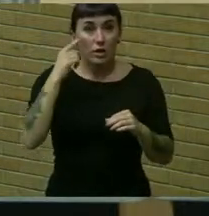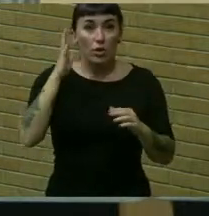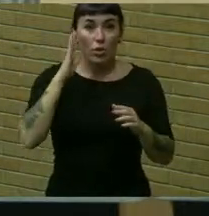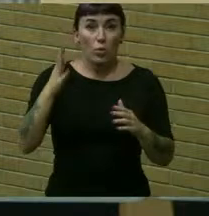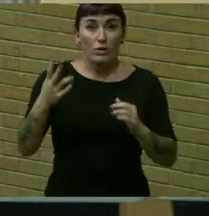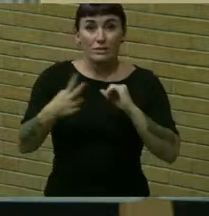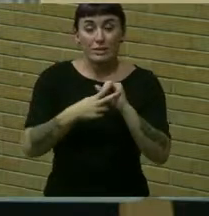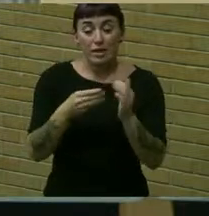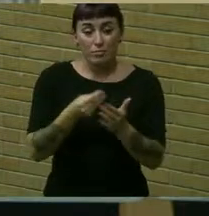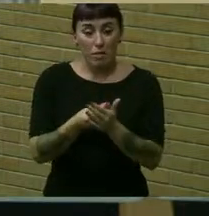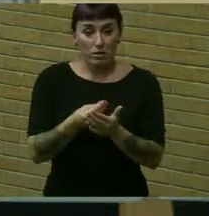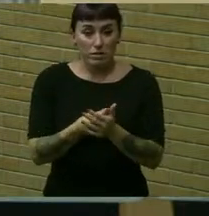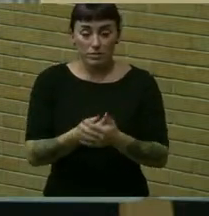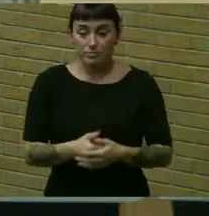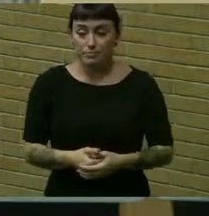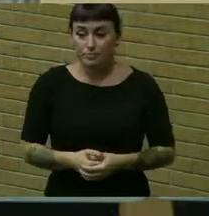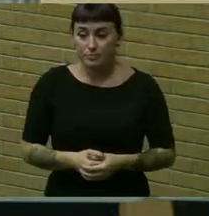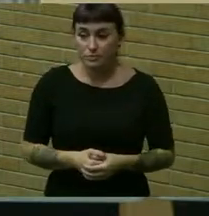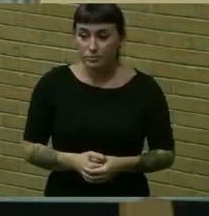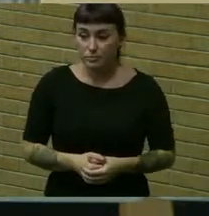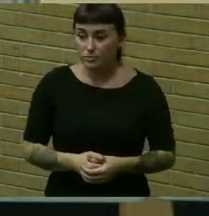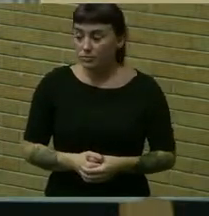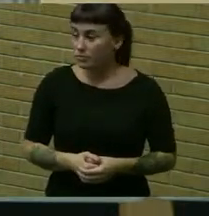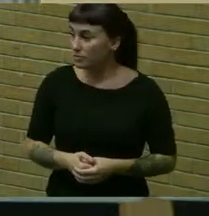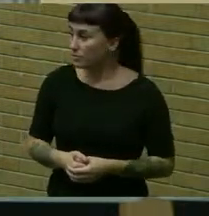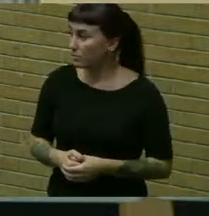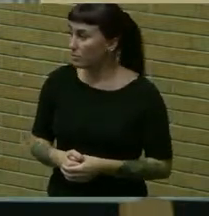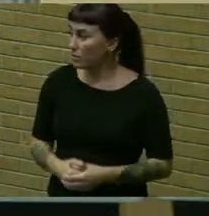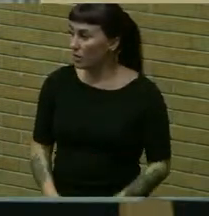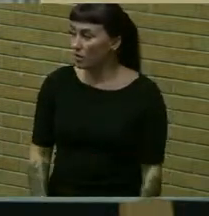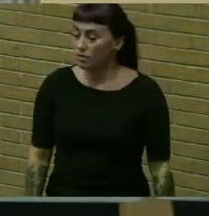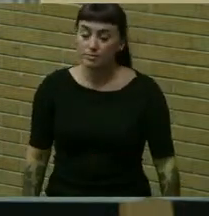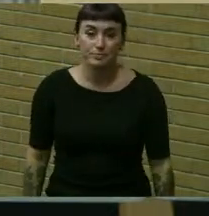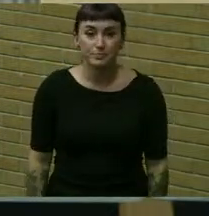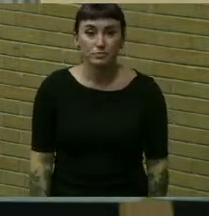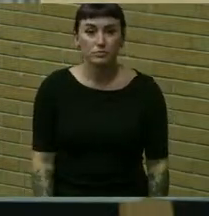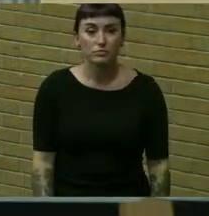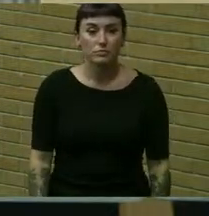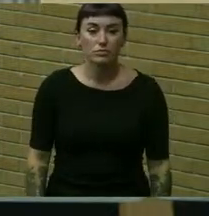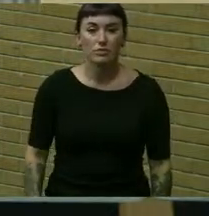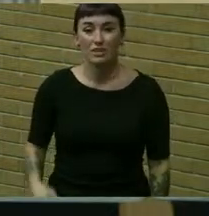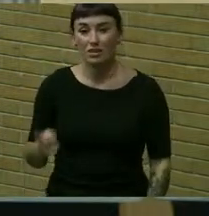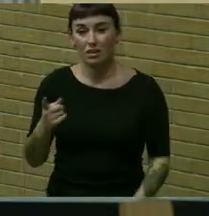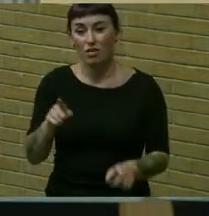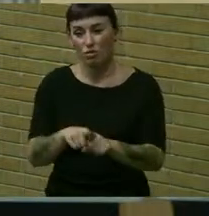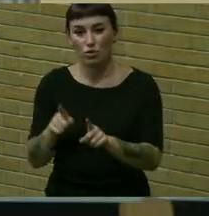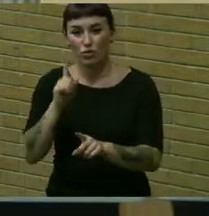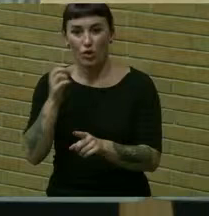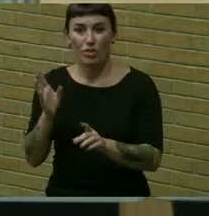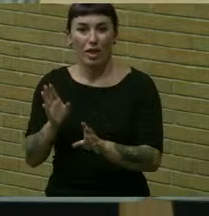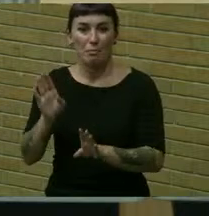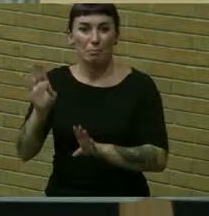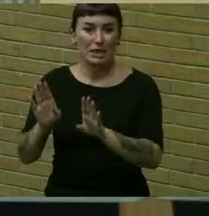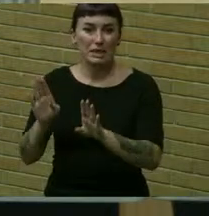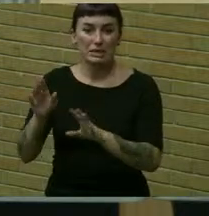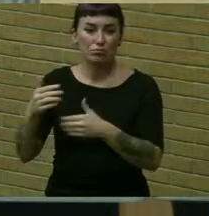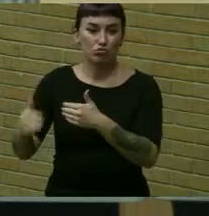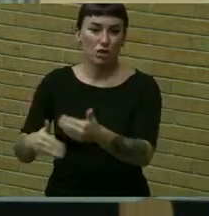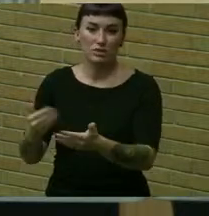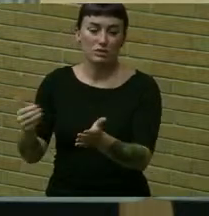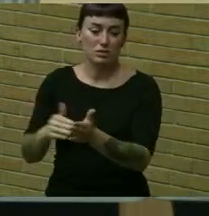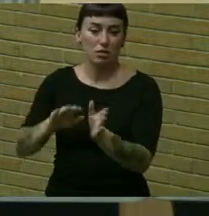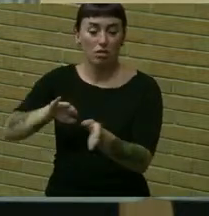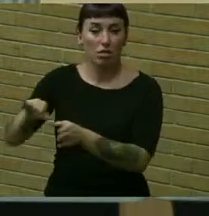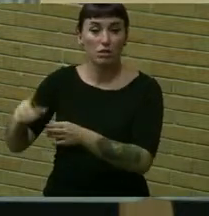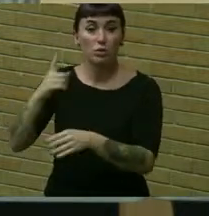encouraging and incurring the time spent in going out to bid again so i think this is a